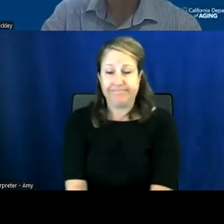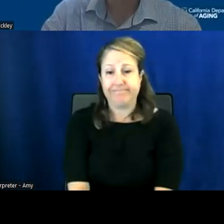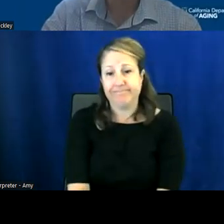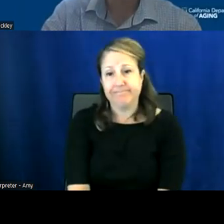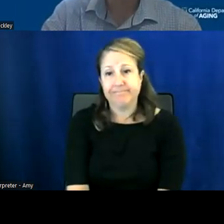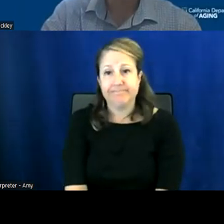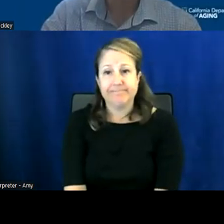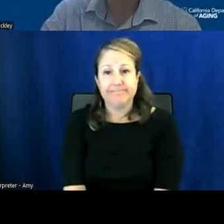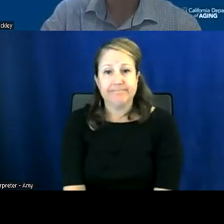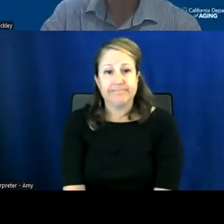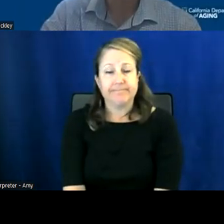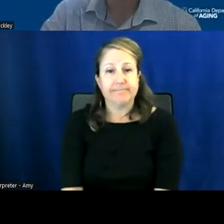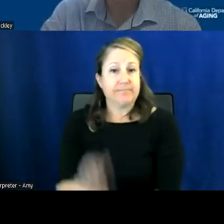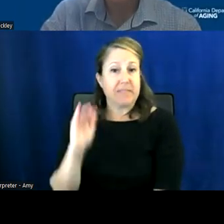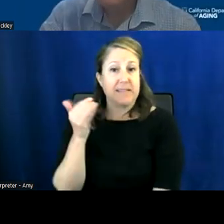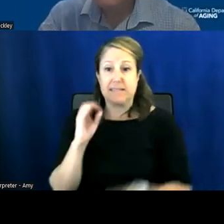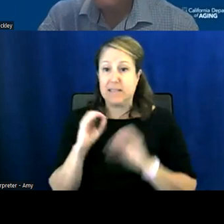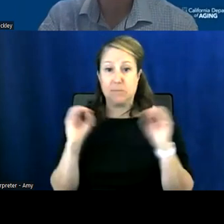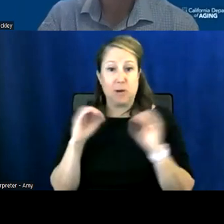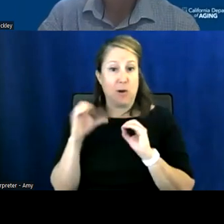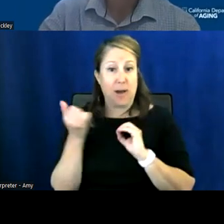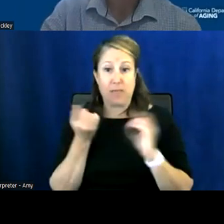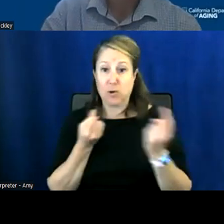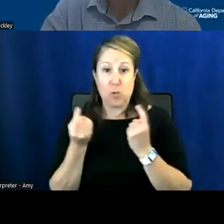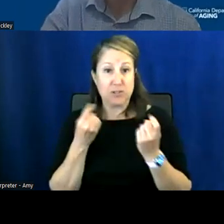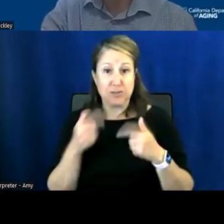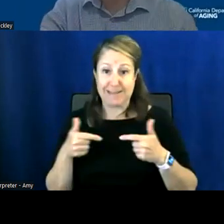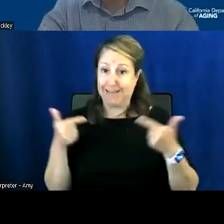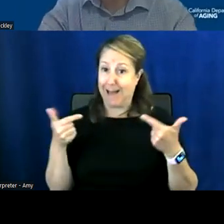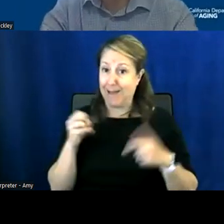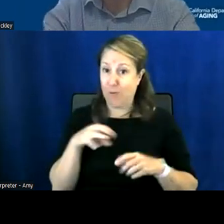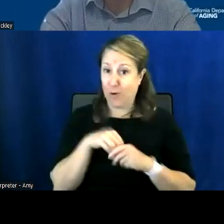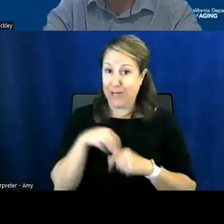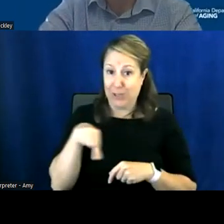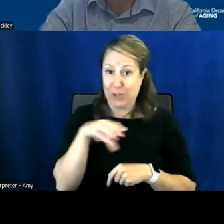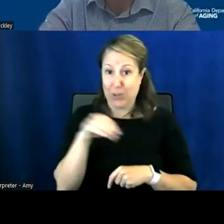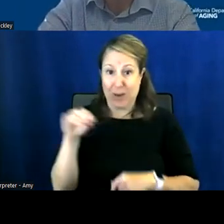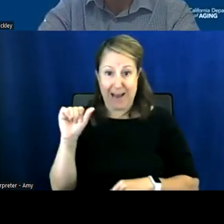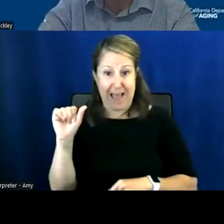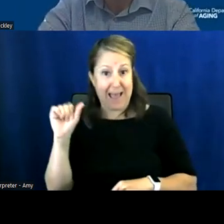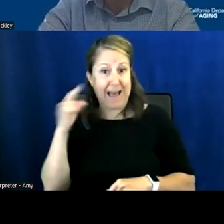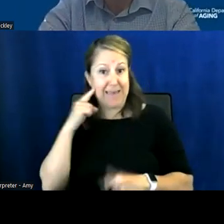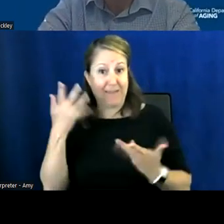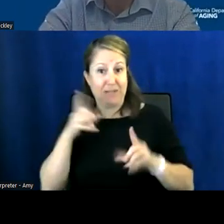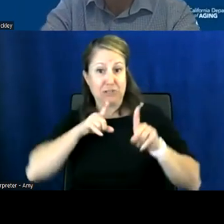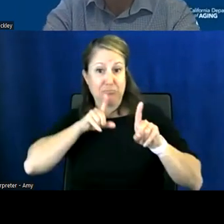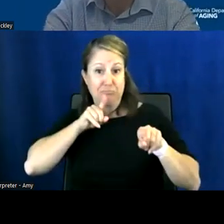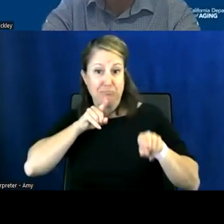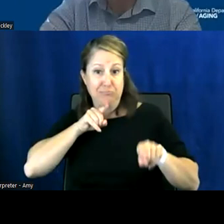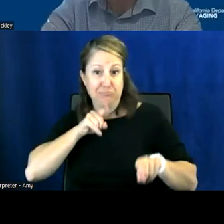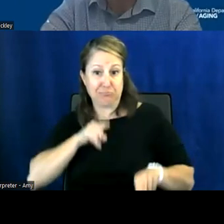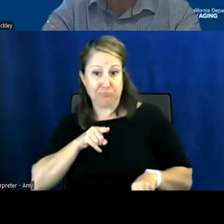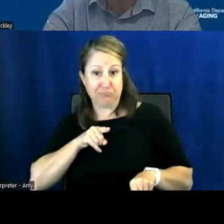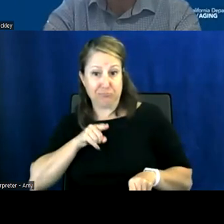so it looks like uh no other questions um live or in the q a i think we've answered uh all of the questions that have come